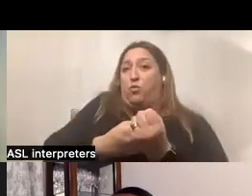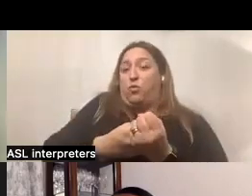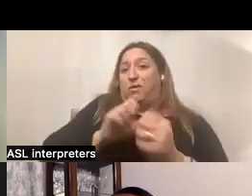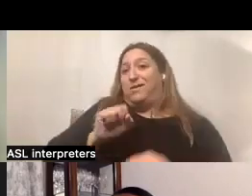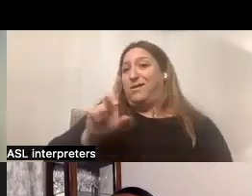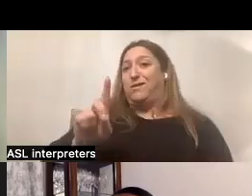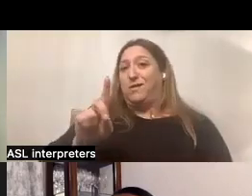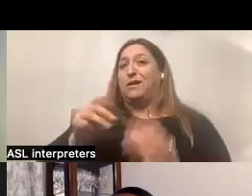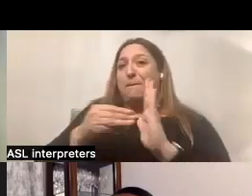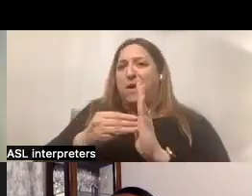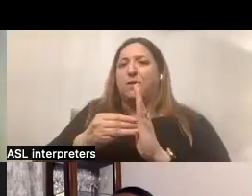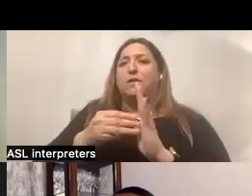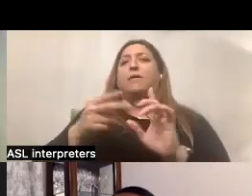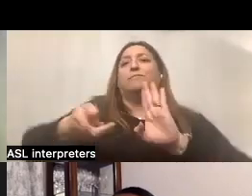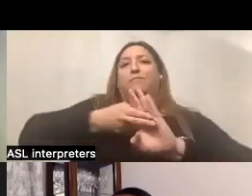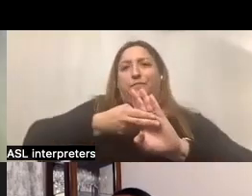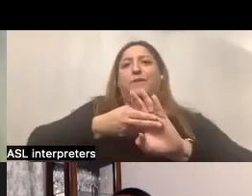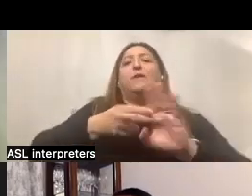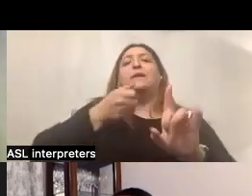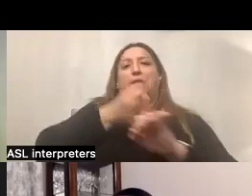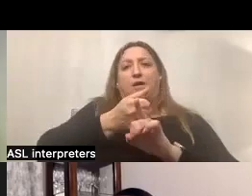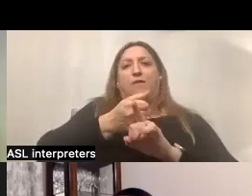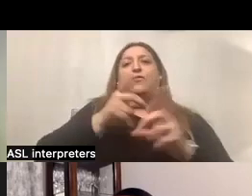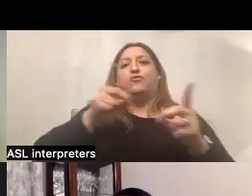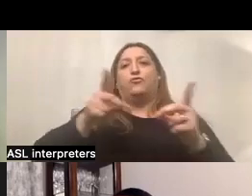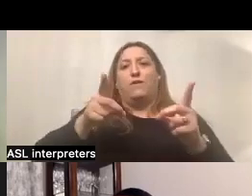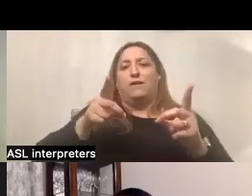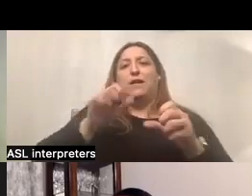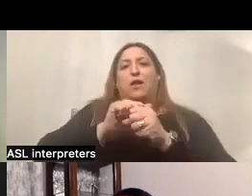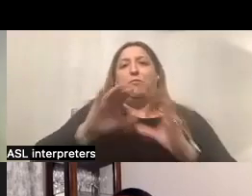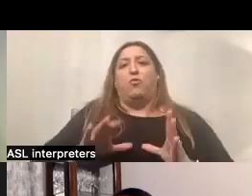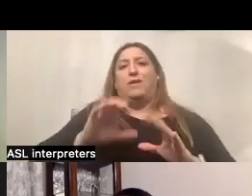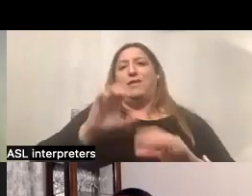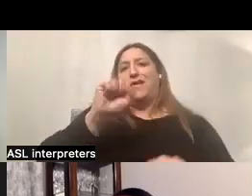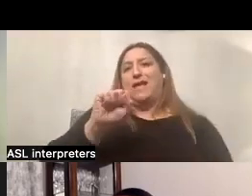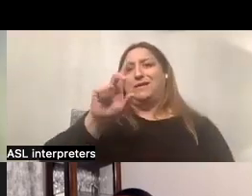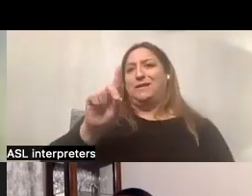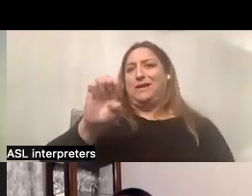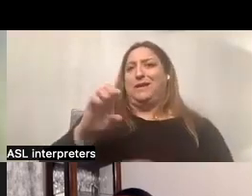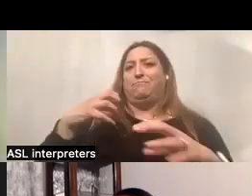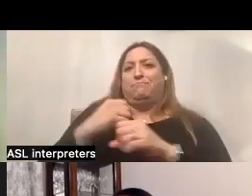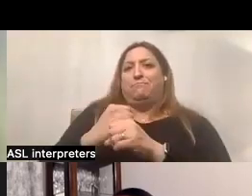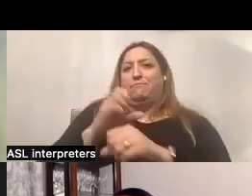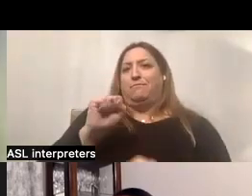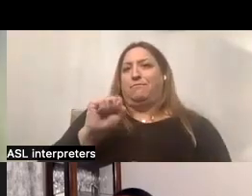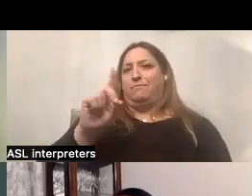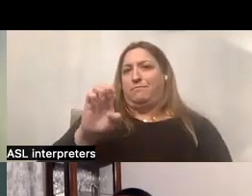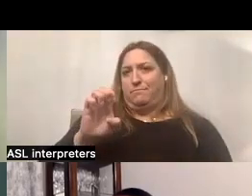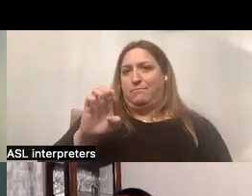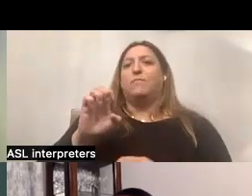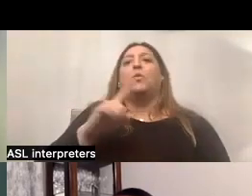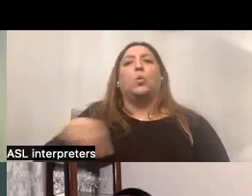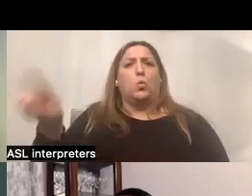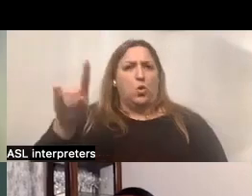model as self-directed employees or SDEs. So I've also heard from folks